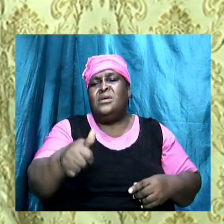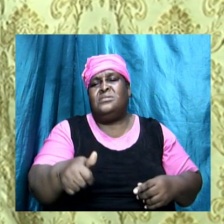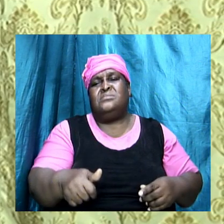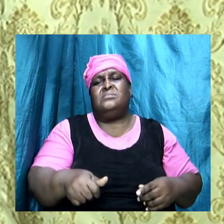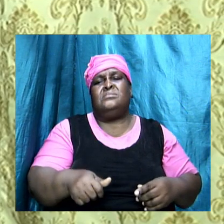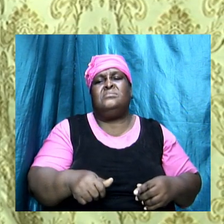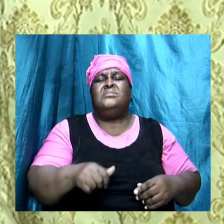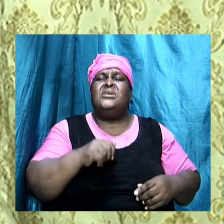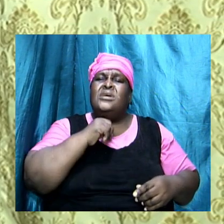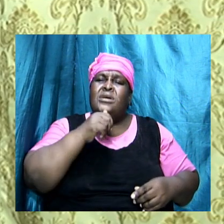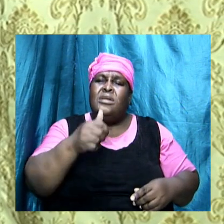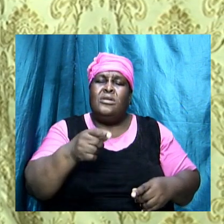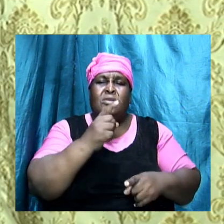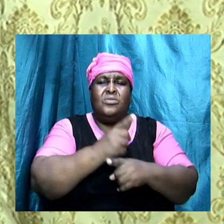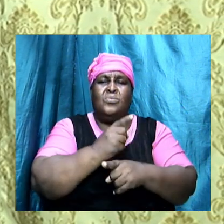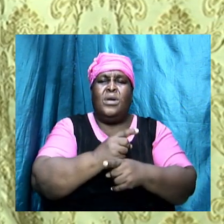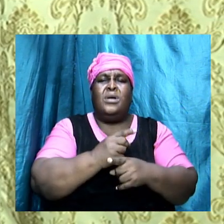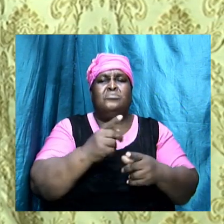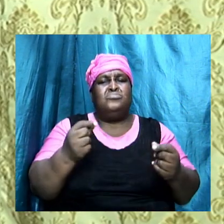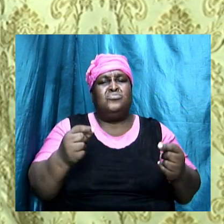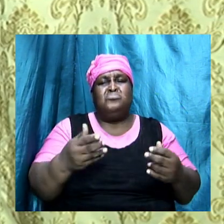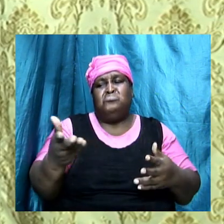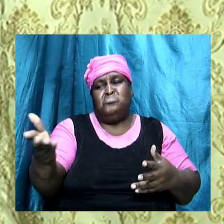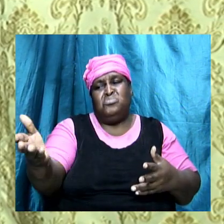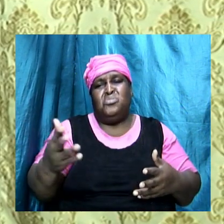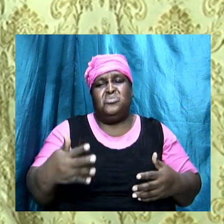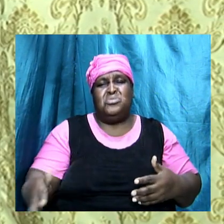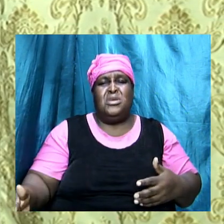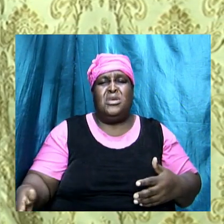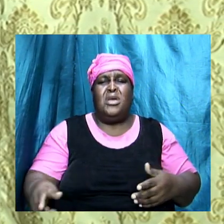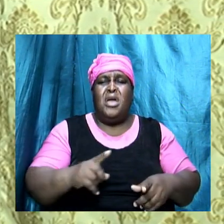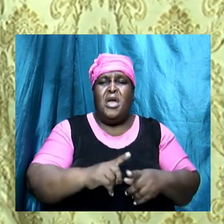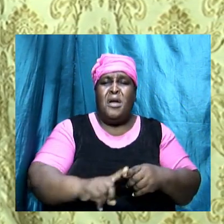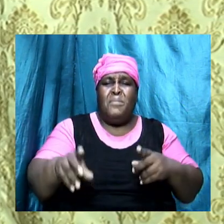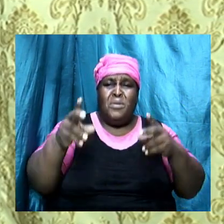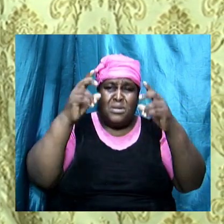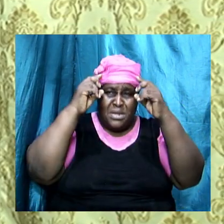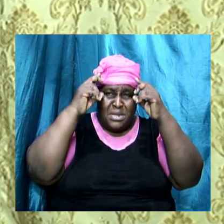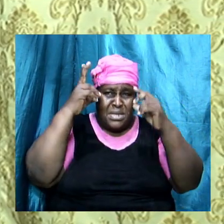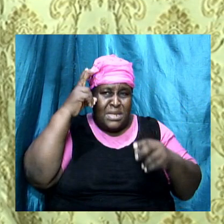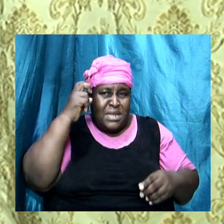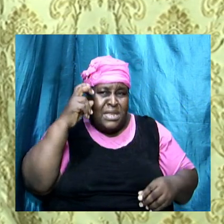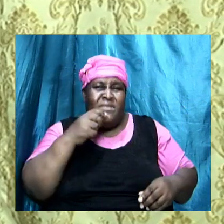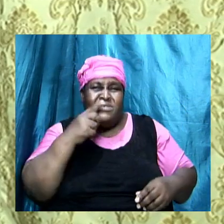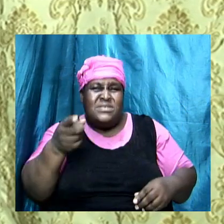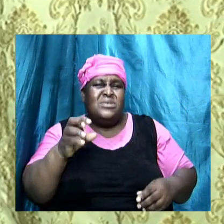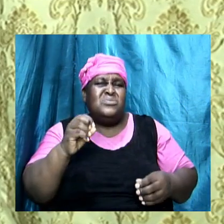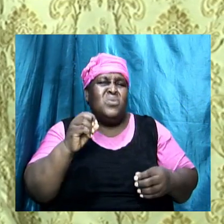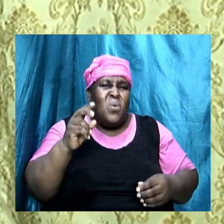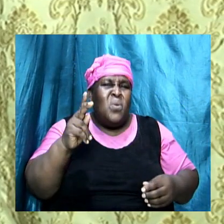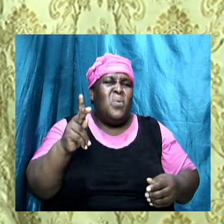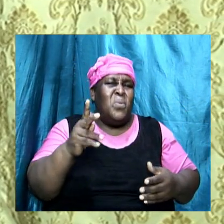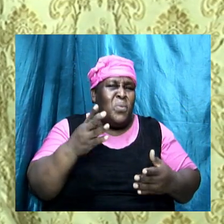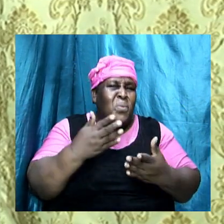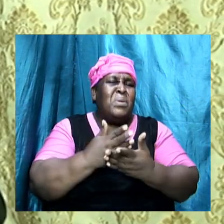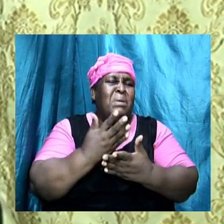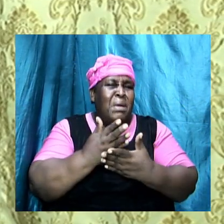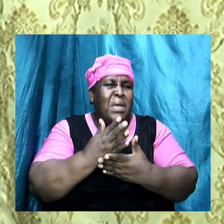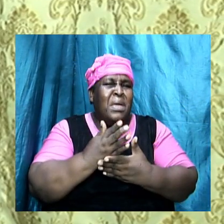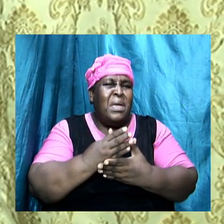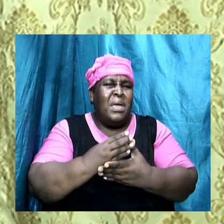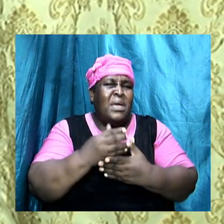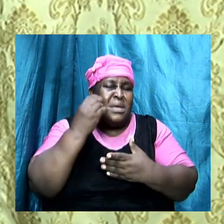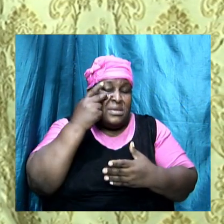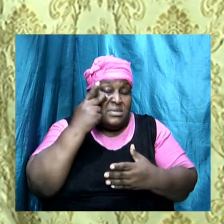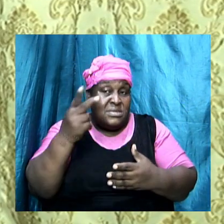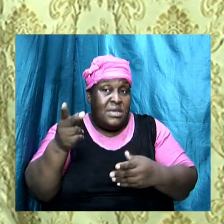it is not right to do those things but they say that it is alright and many folks I have seen folks who are saved leave